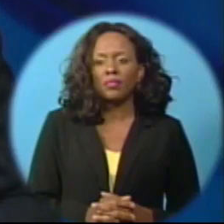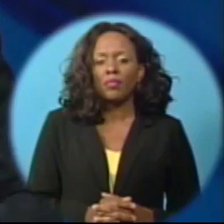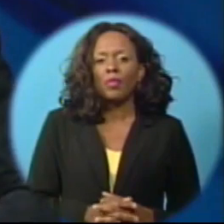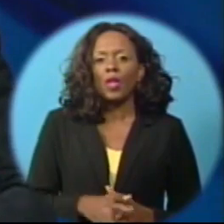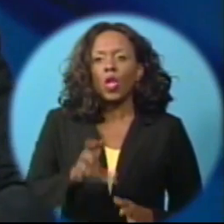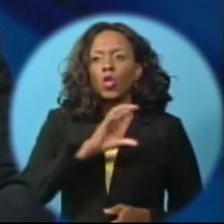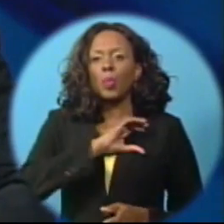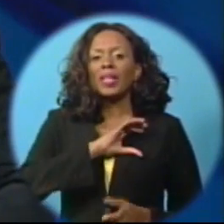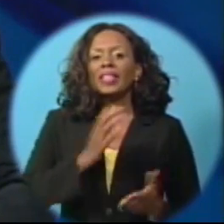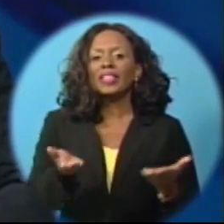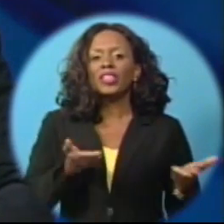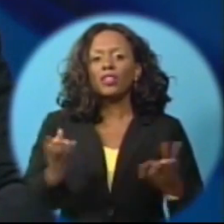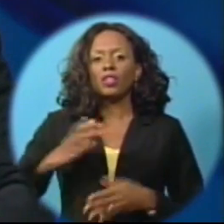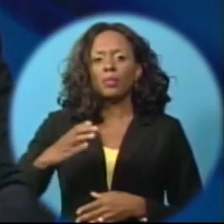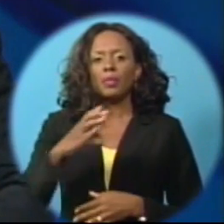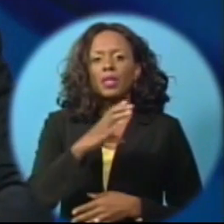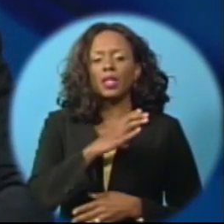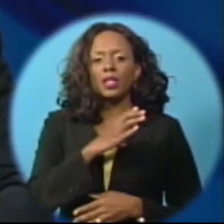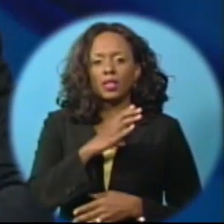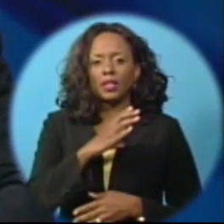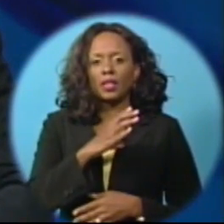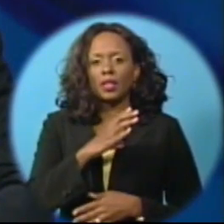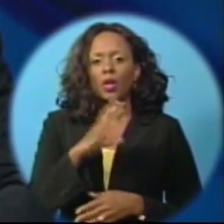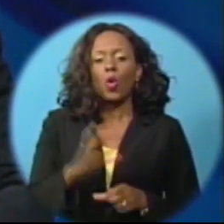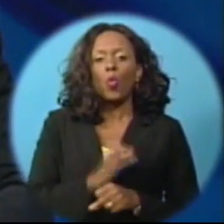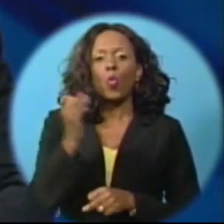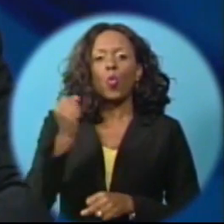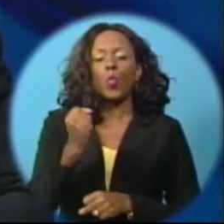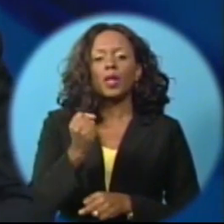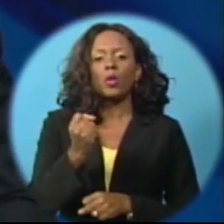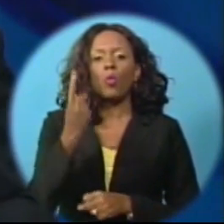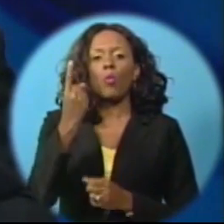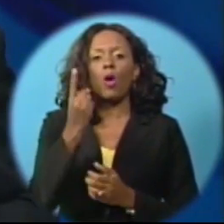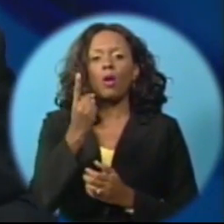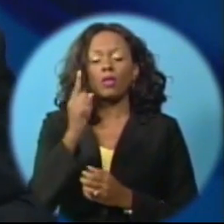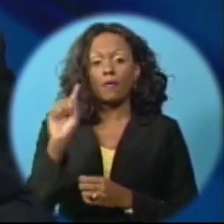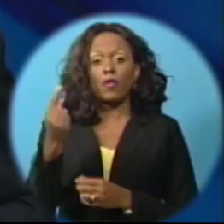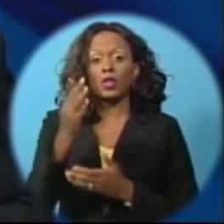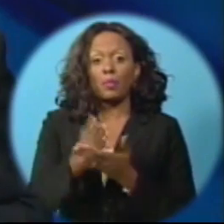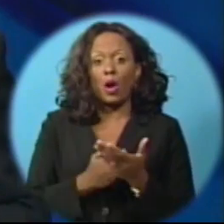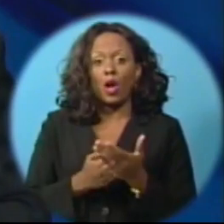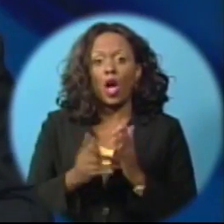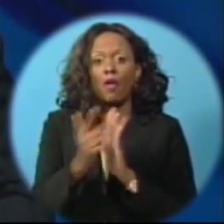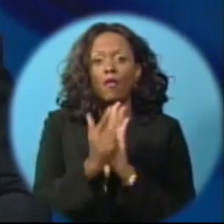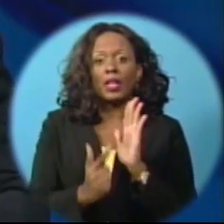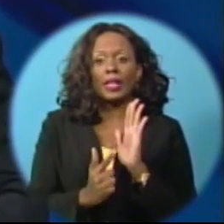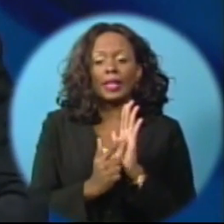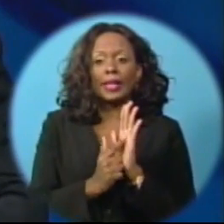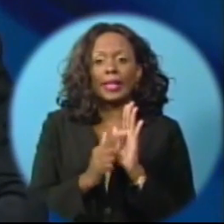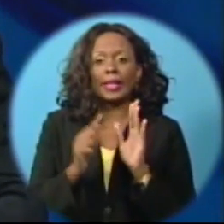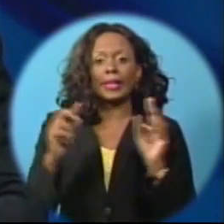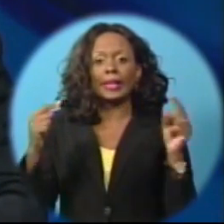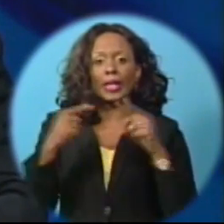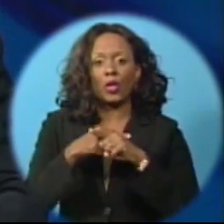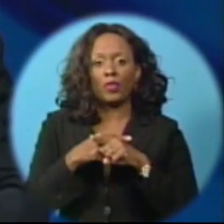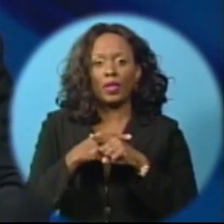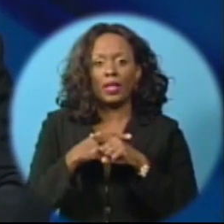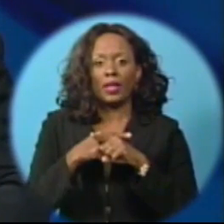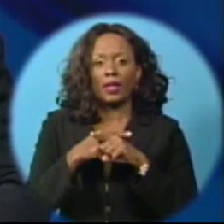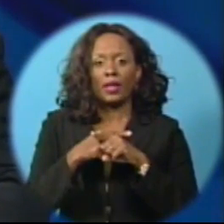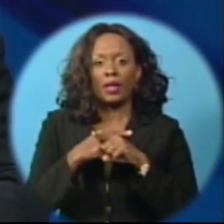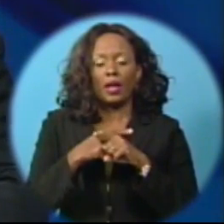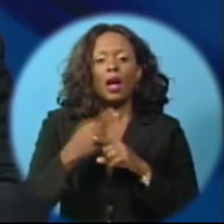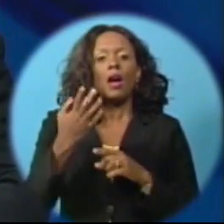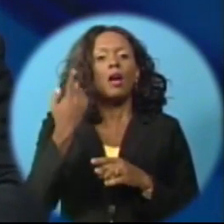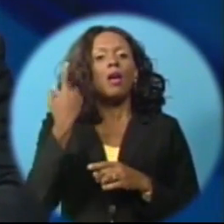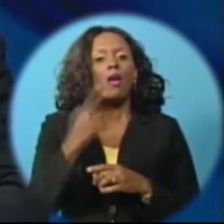The Police Service Commission has won round one of the legal battle in the injunction case brought against it and Governor-General